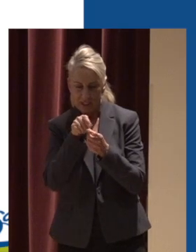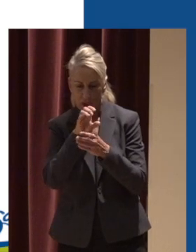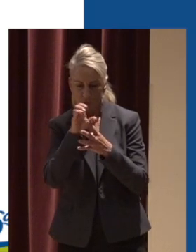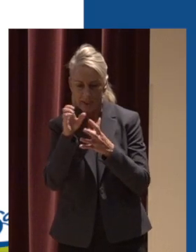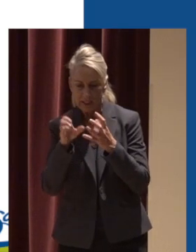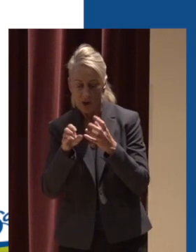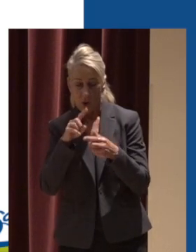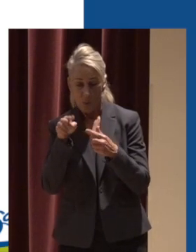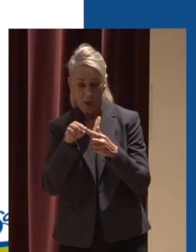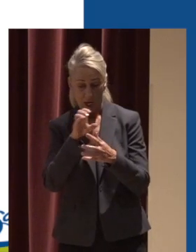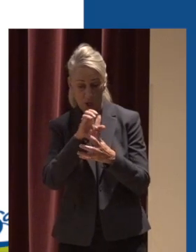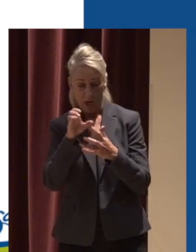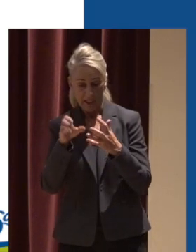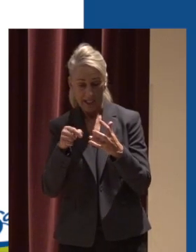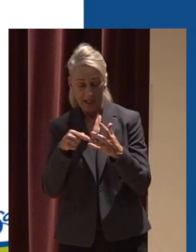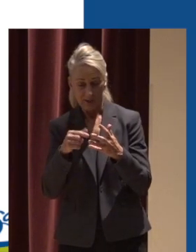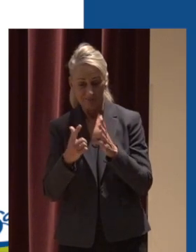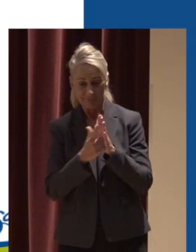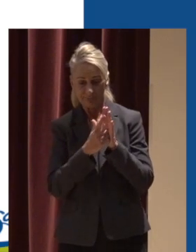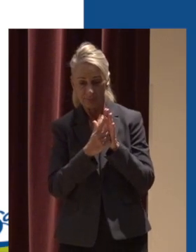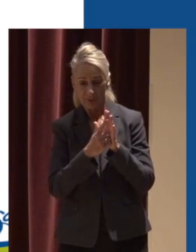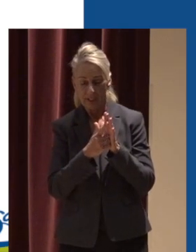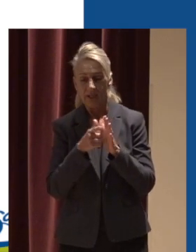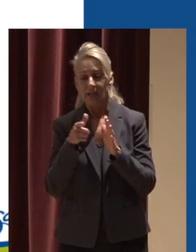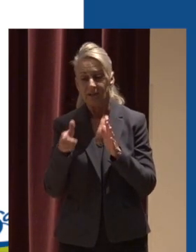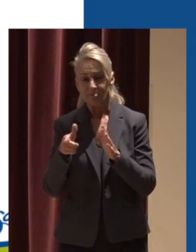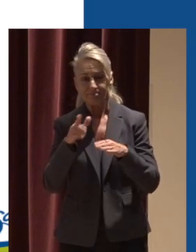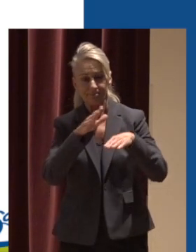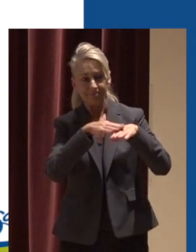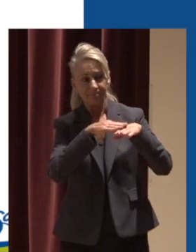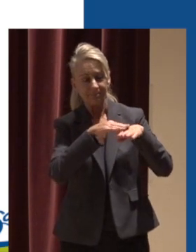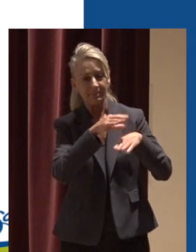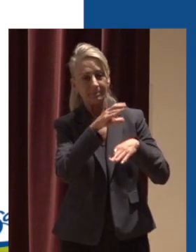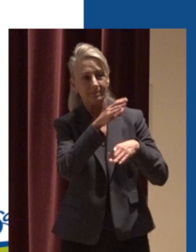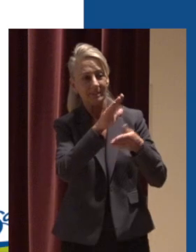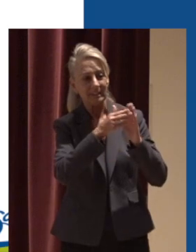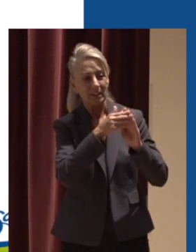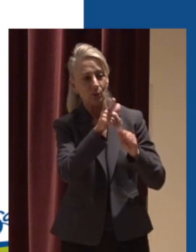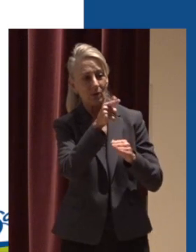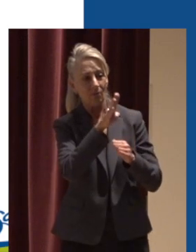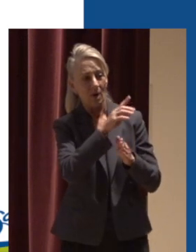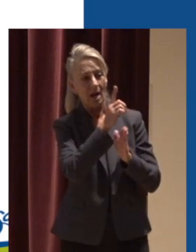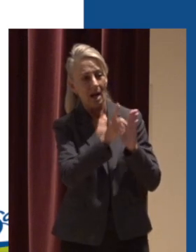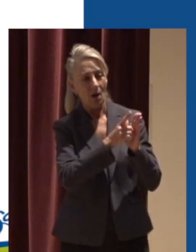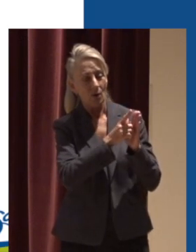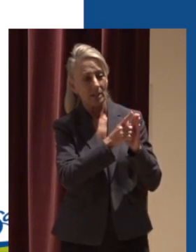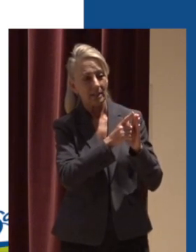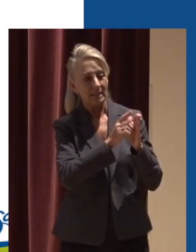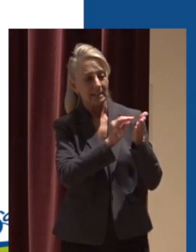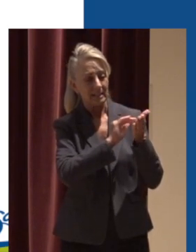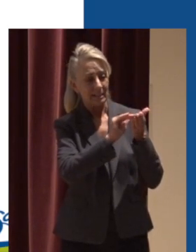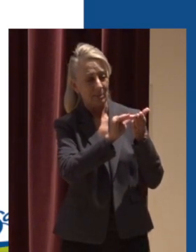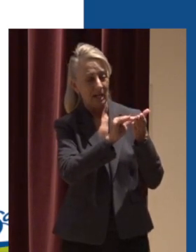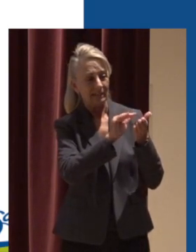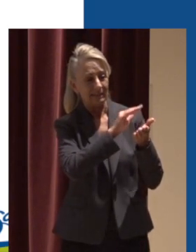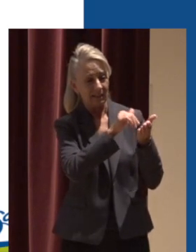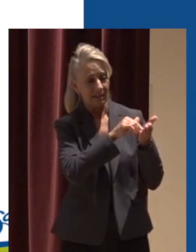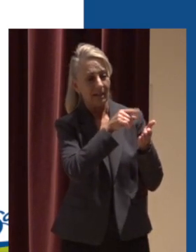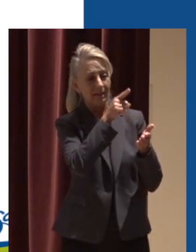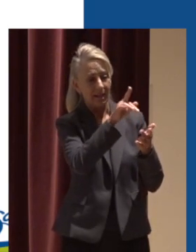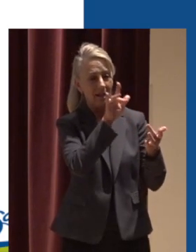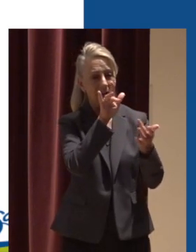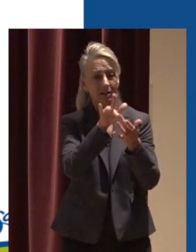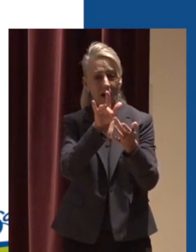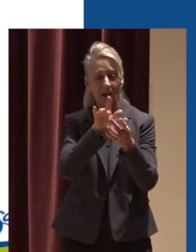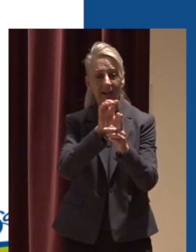when a criteria is breached the data logger then sends an alarm to our city's 24 hour dispatch center and they contact the environmental services